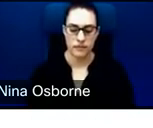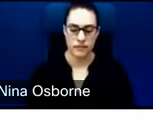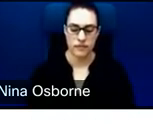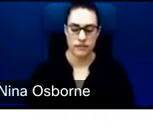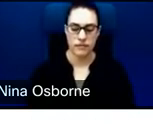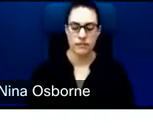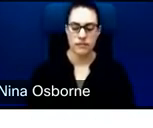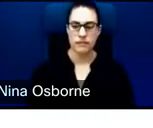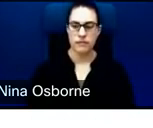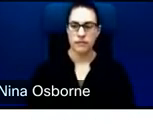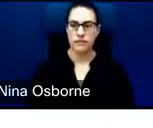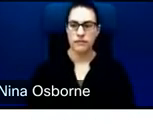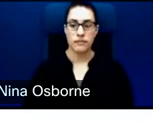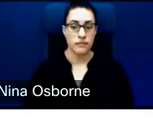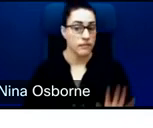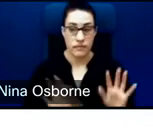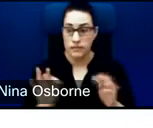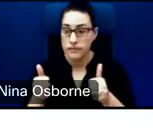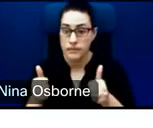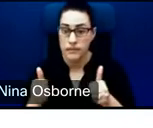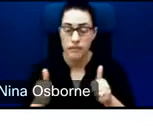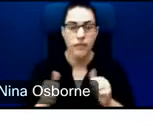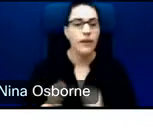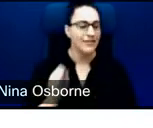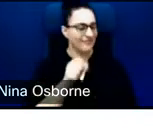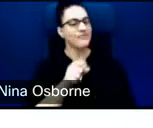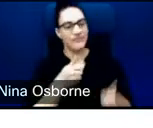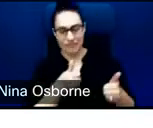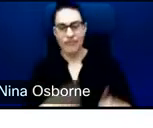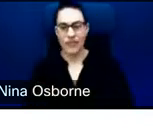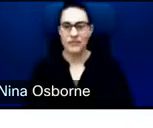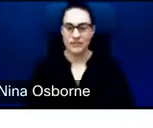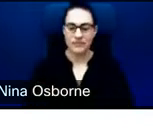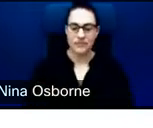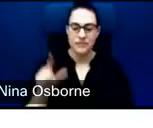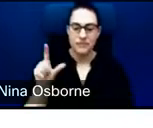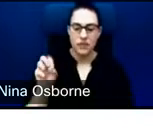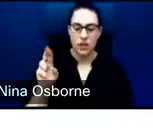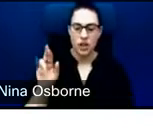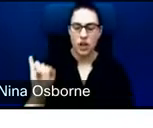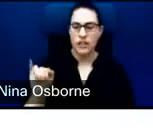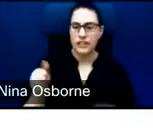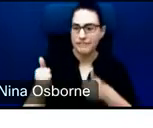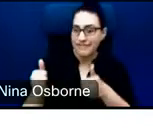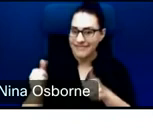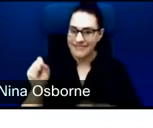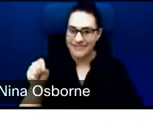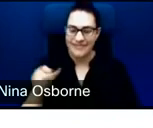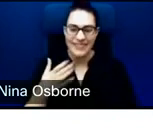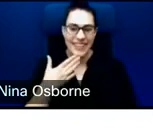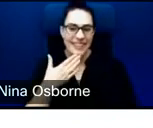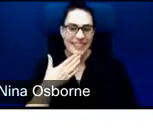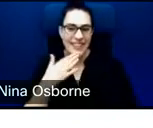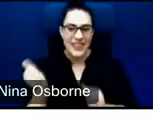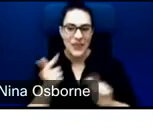Great. think you should be able unmute. Yes. Okay, great. Thank you, everybody. Yeah, so I'm going to quickly